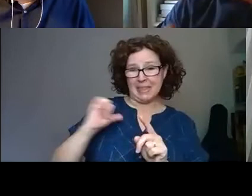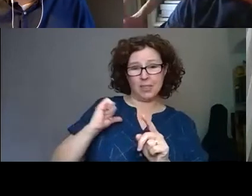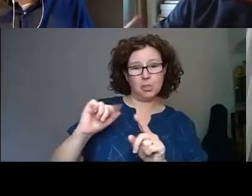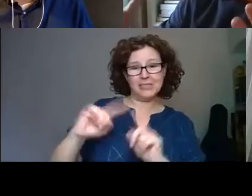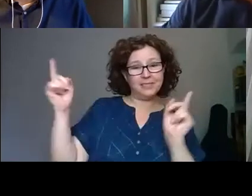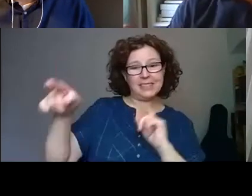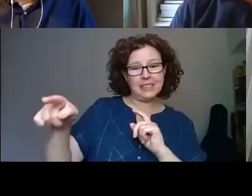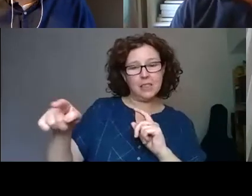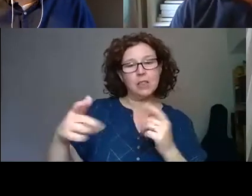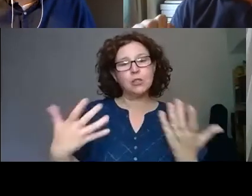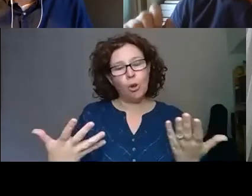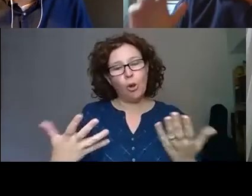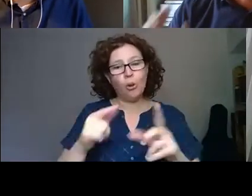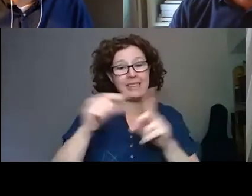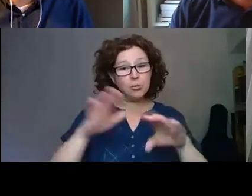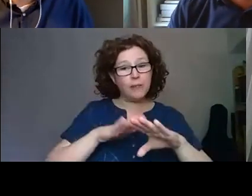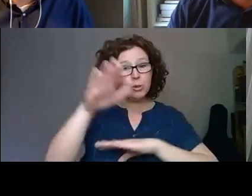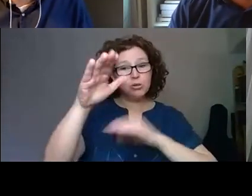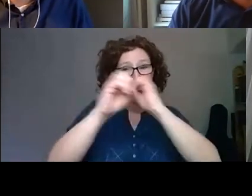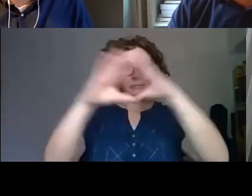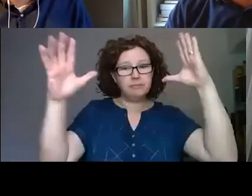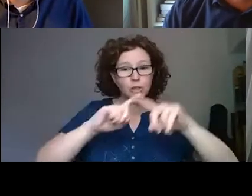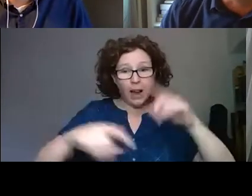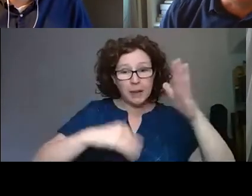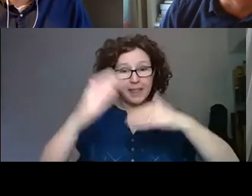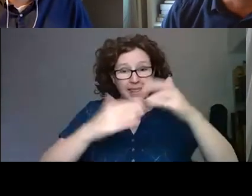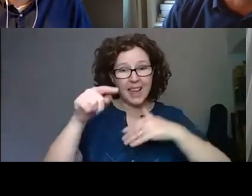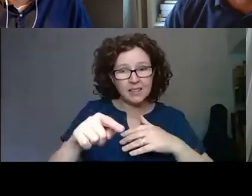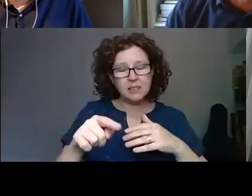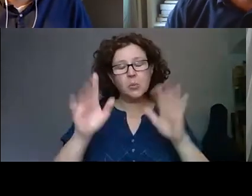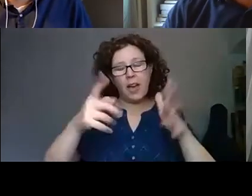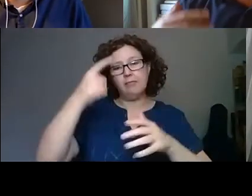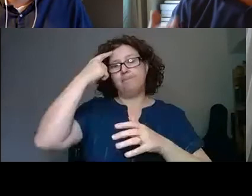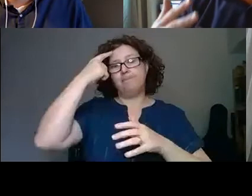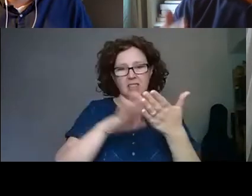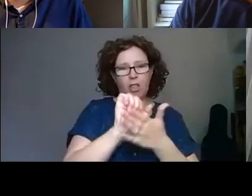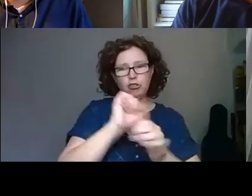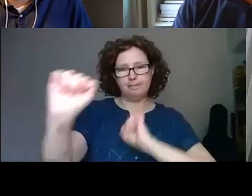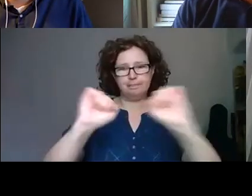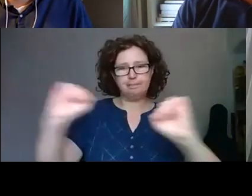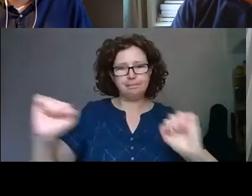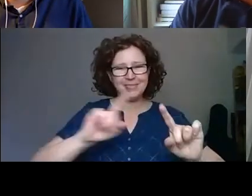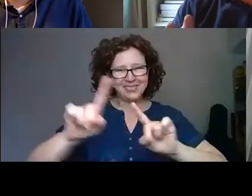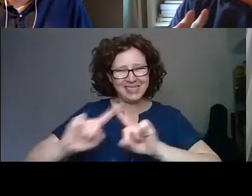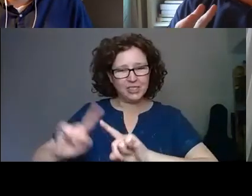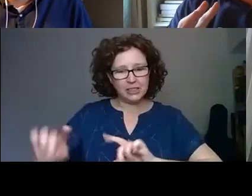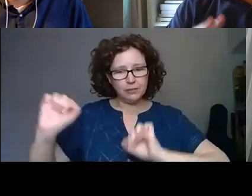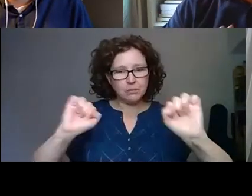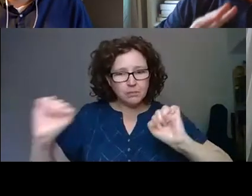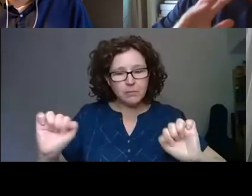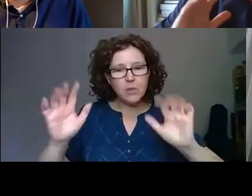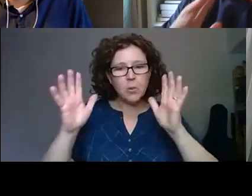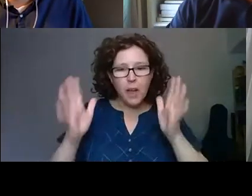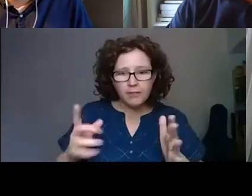and build this digital future together, let's do it in a way that's culturally contingent. Let's do it in a way that recognizes